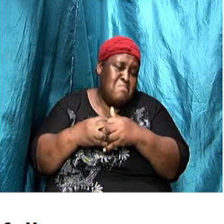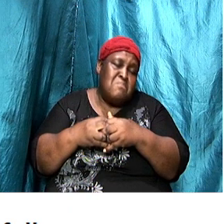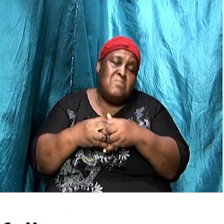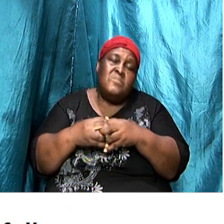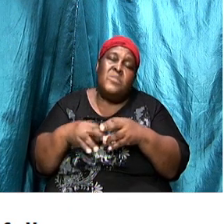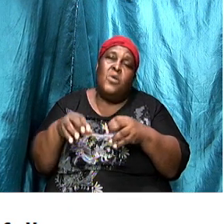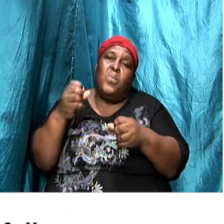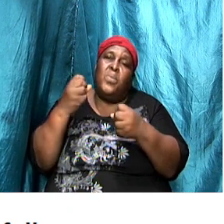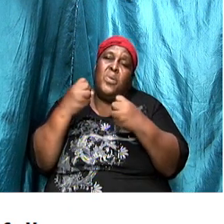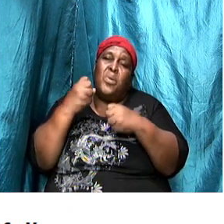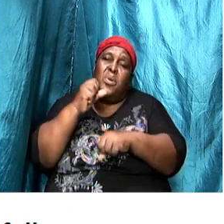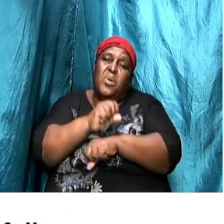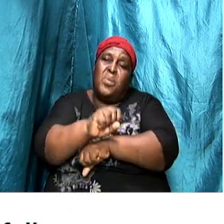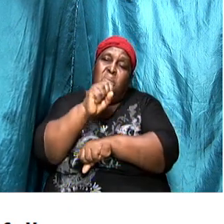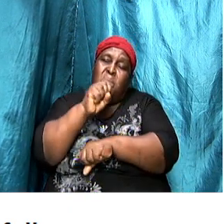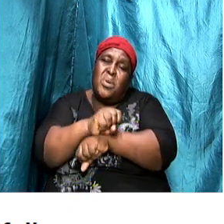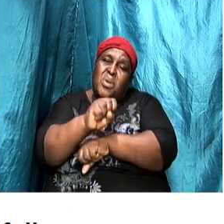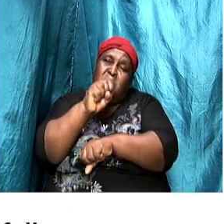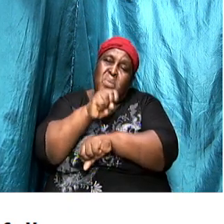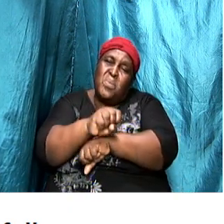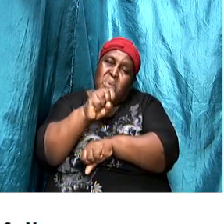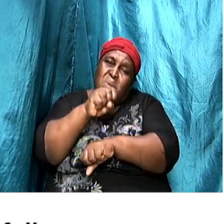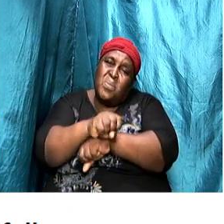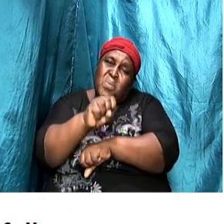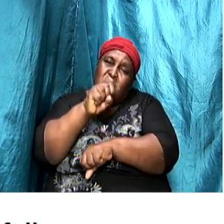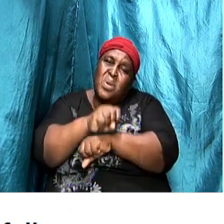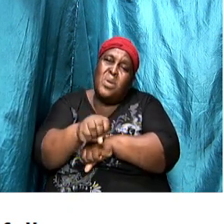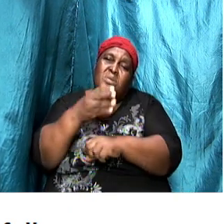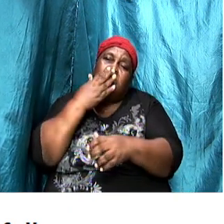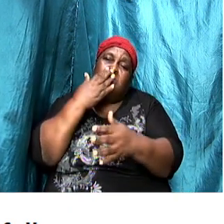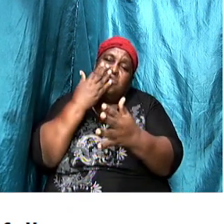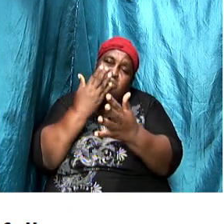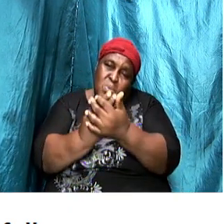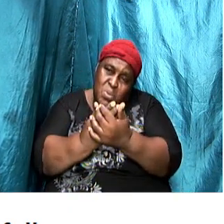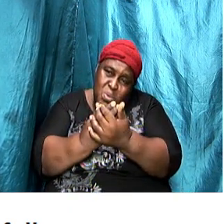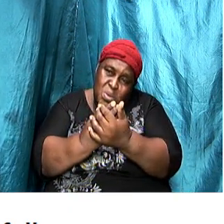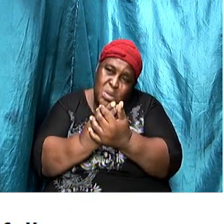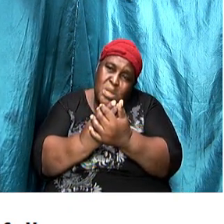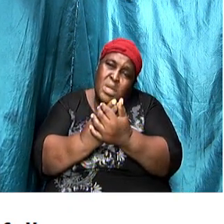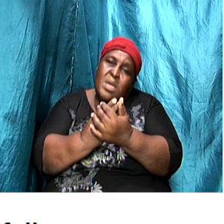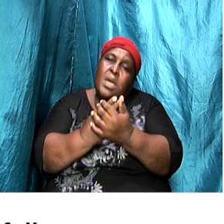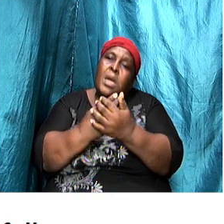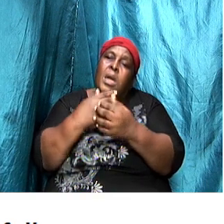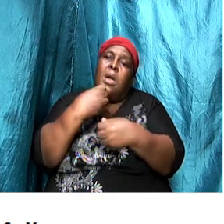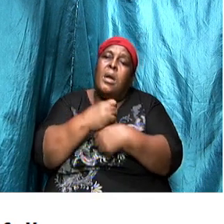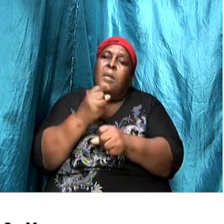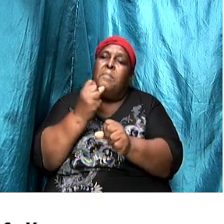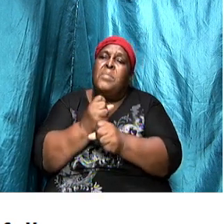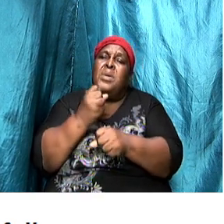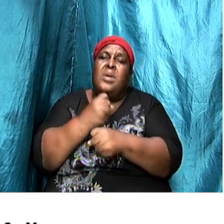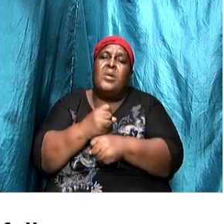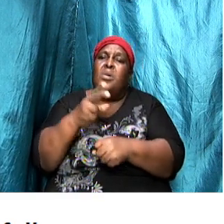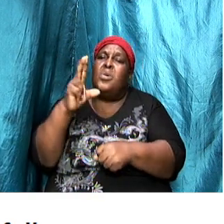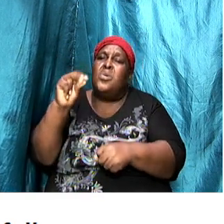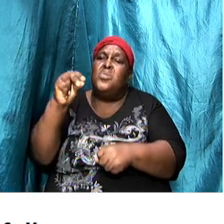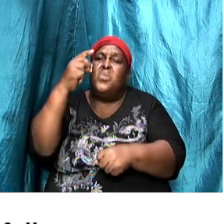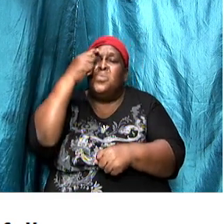activities do a lot of works it is good but it makes no sense